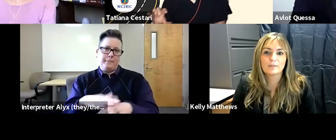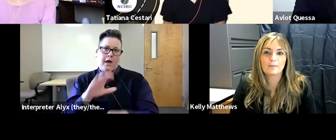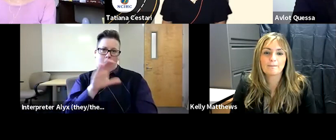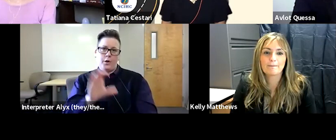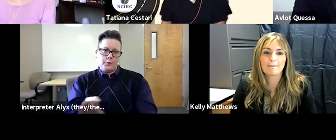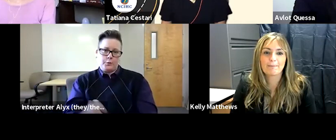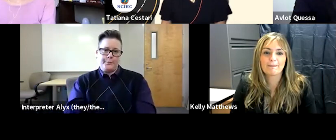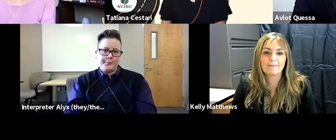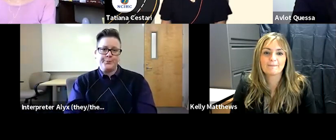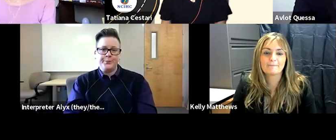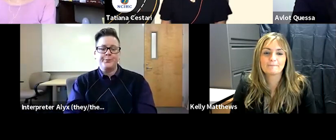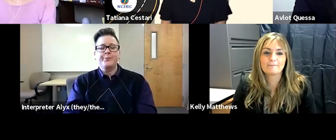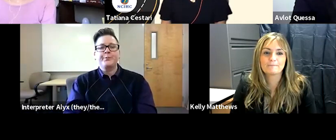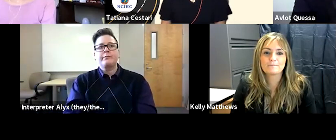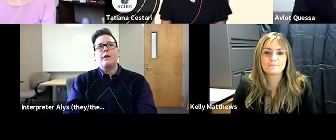menu